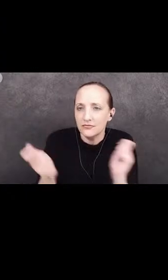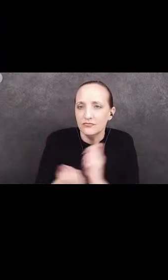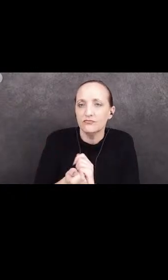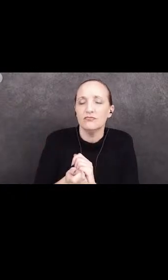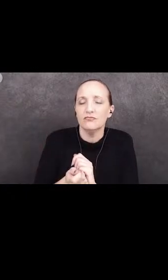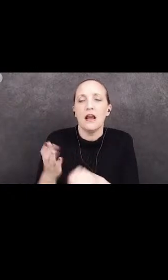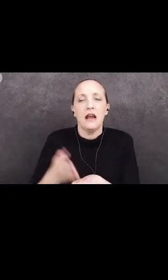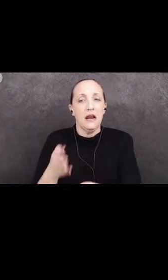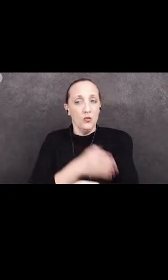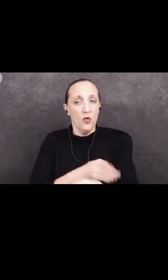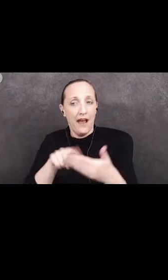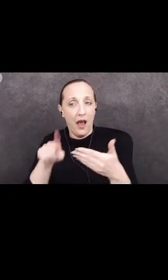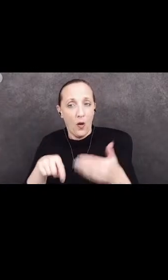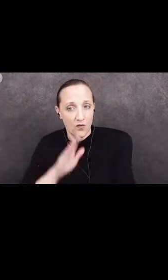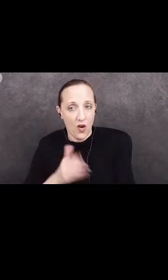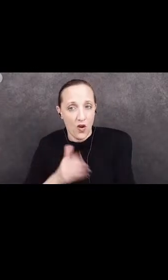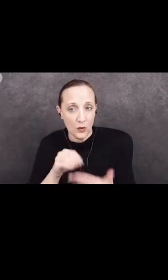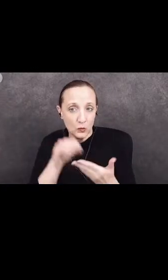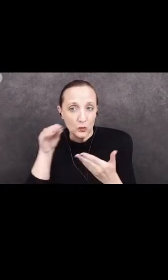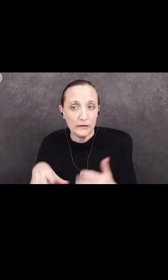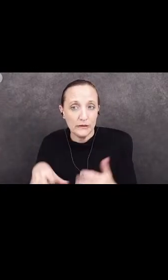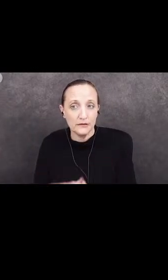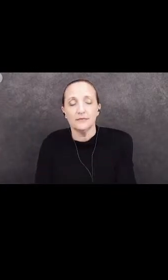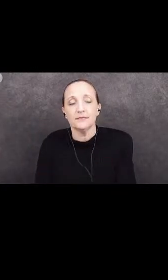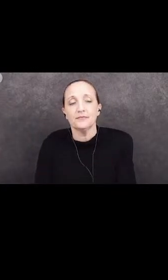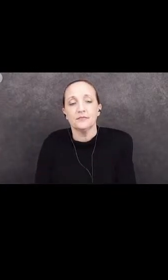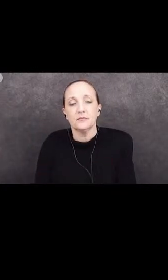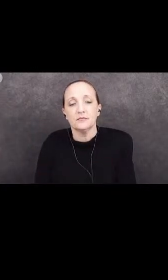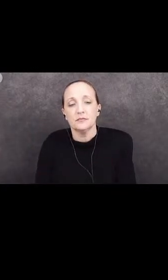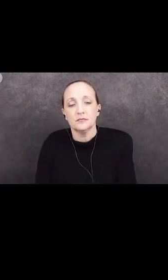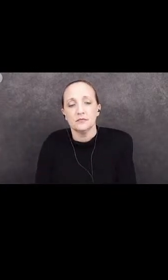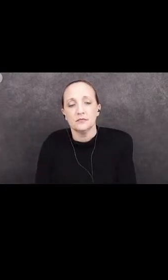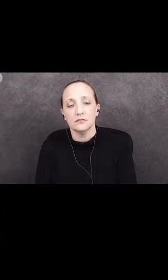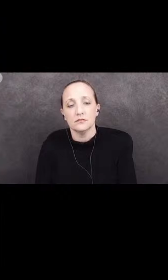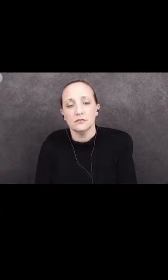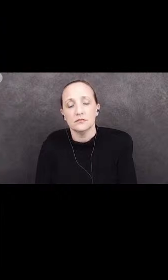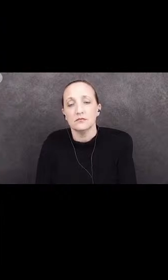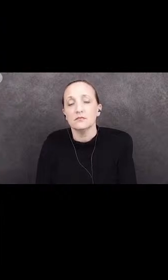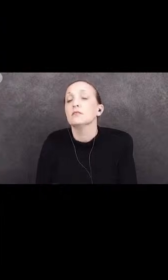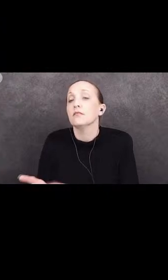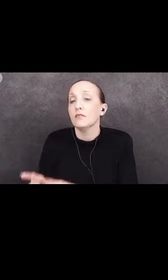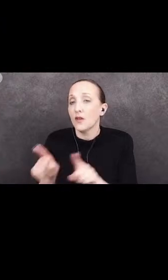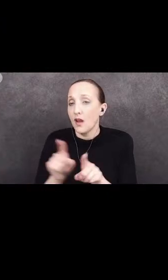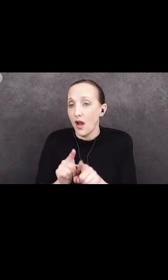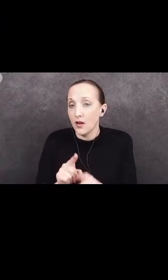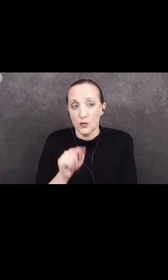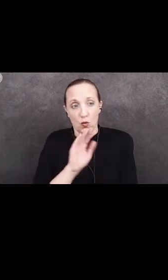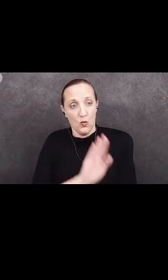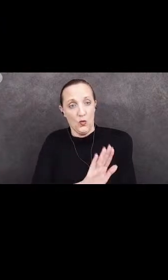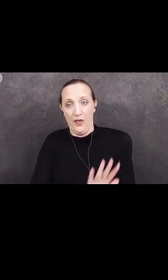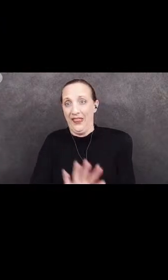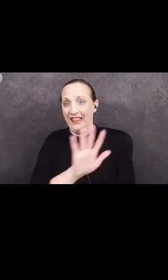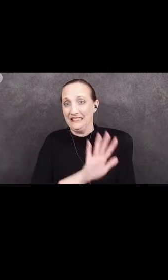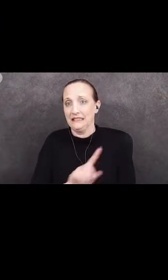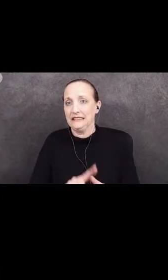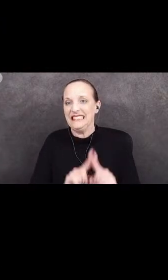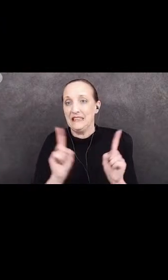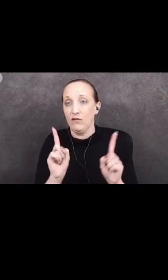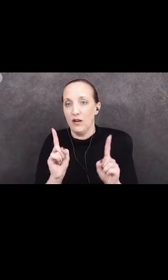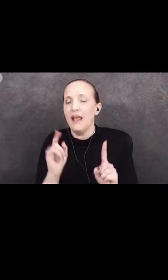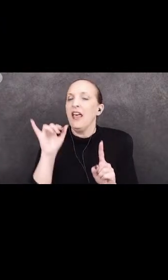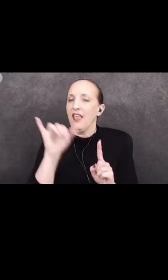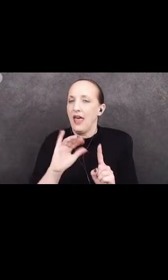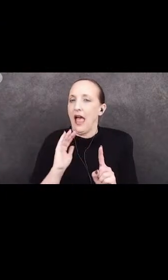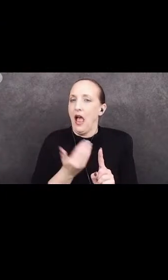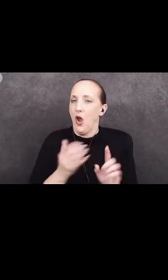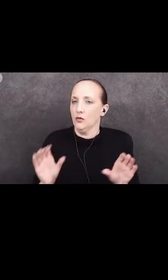outcomes for our students. Also, this is different because this is what we are doing today.